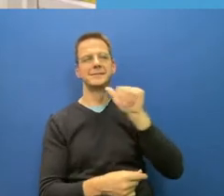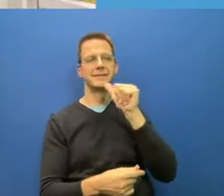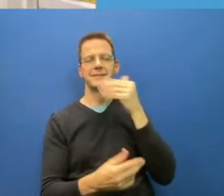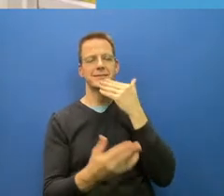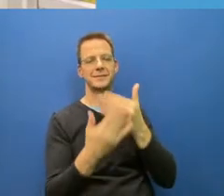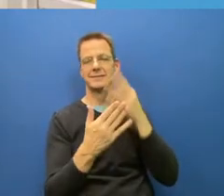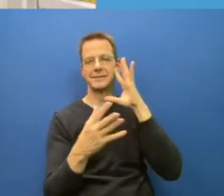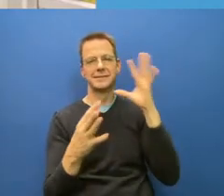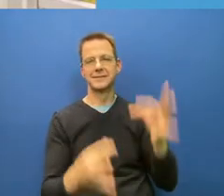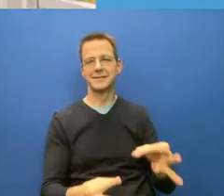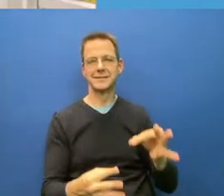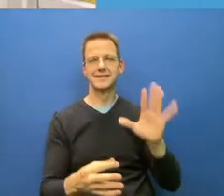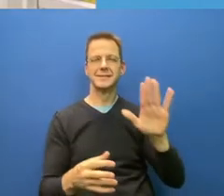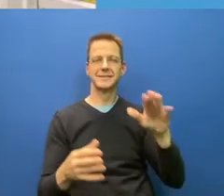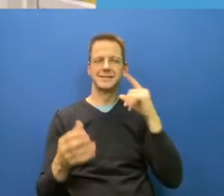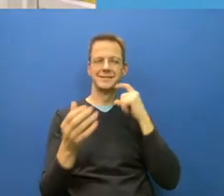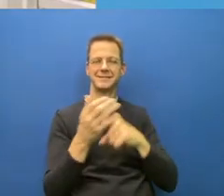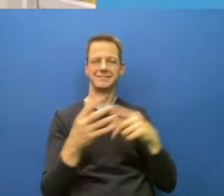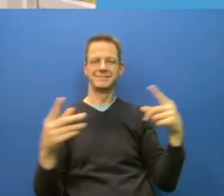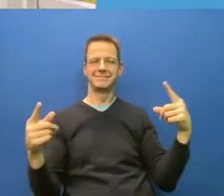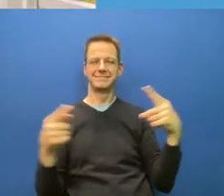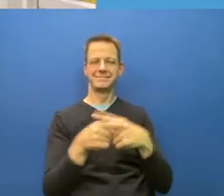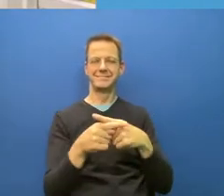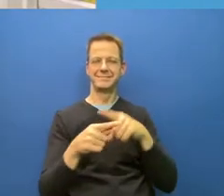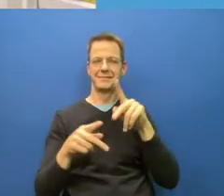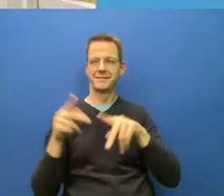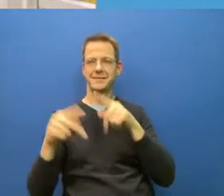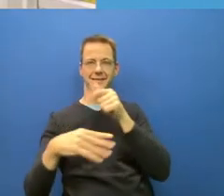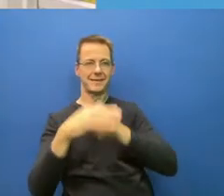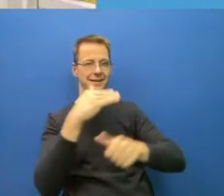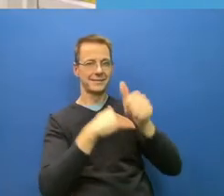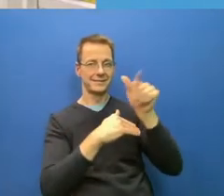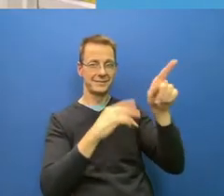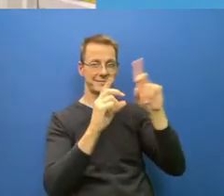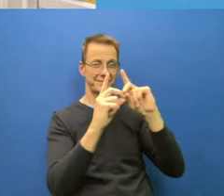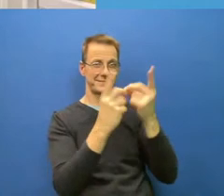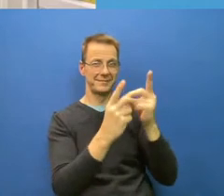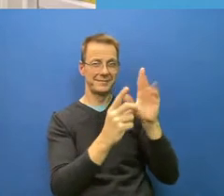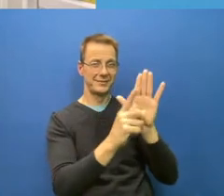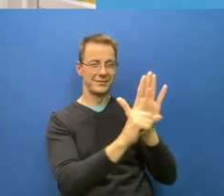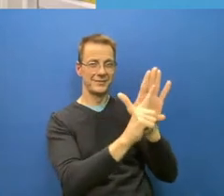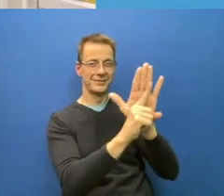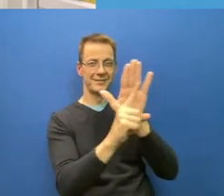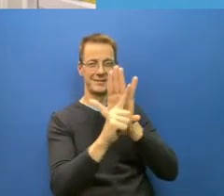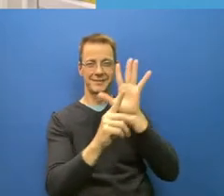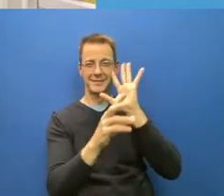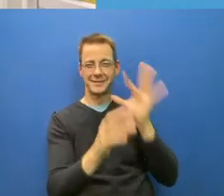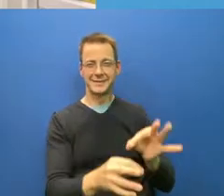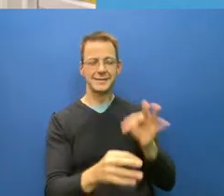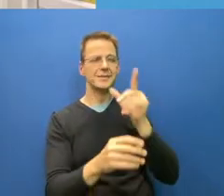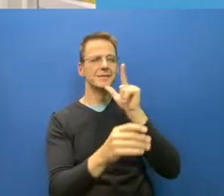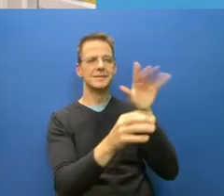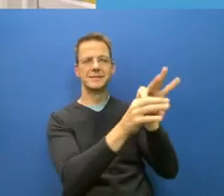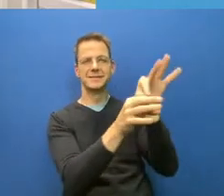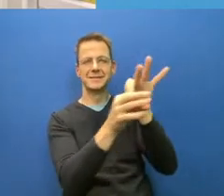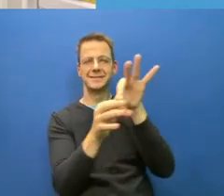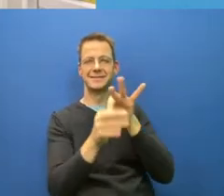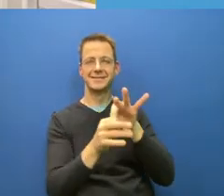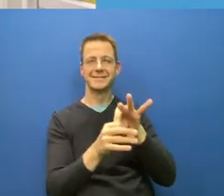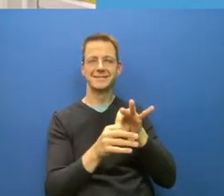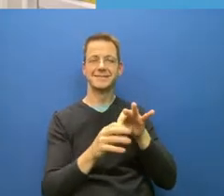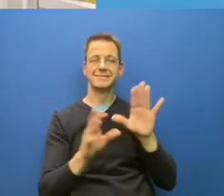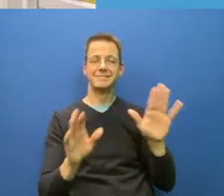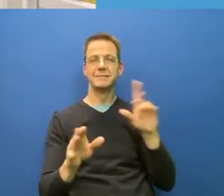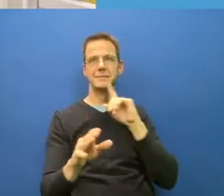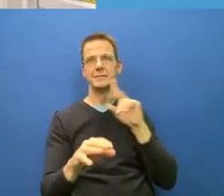decisions that are being made by the elected officials. And that is natural. Politicians are not experts virtually in anything,